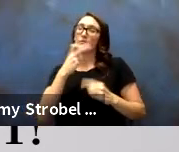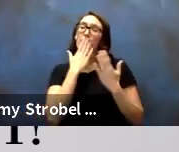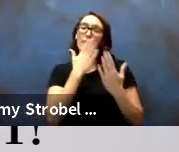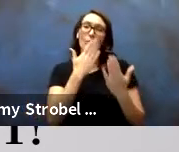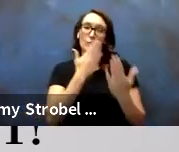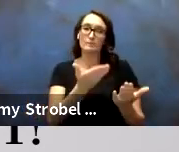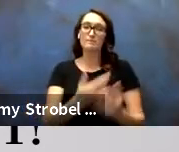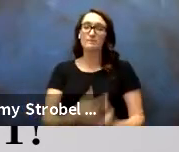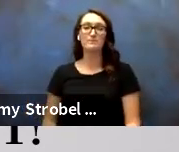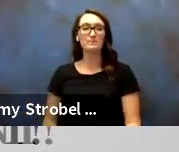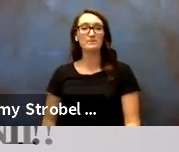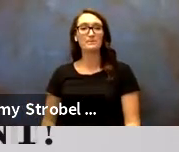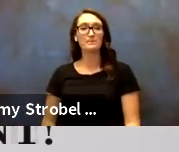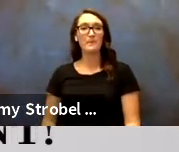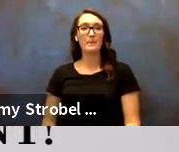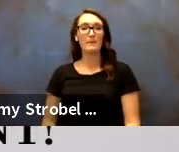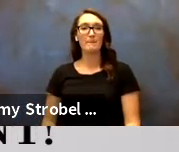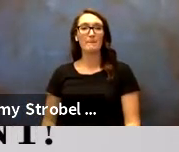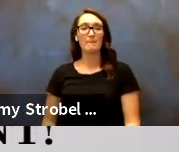Miner.